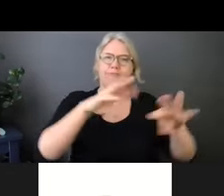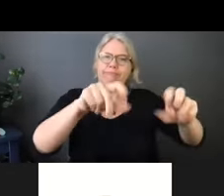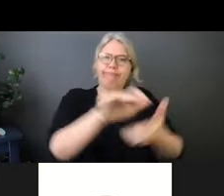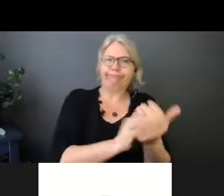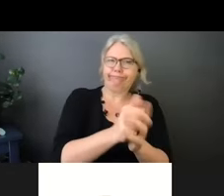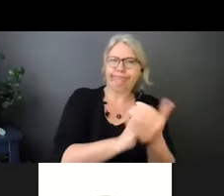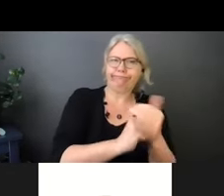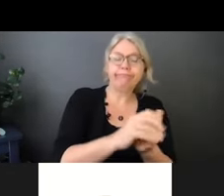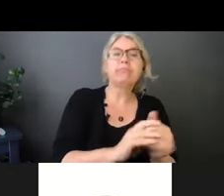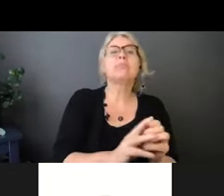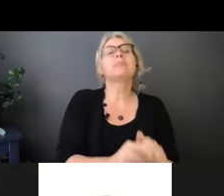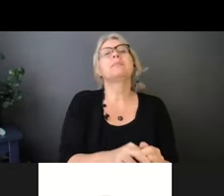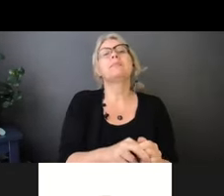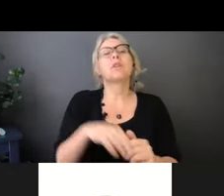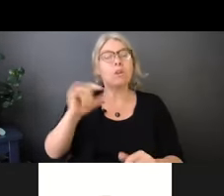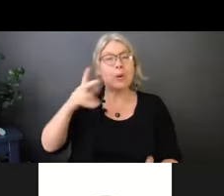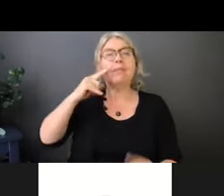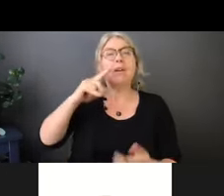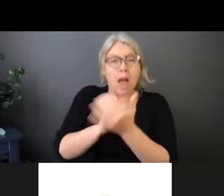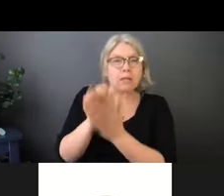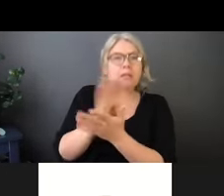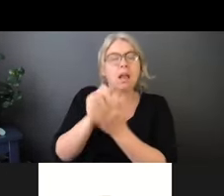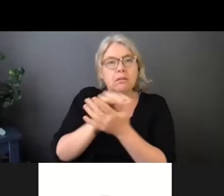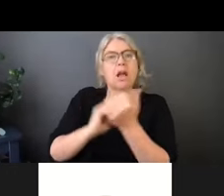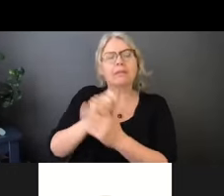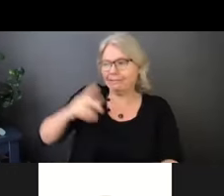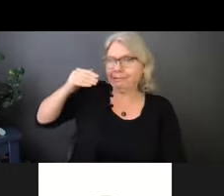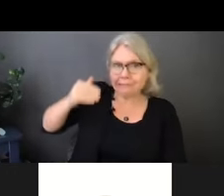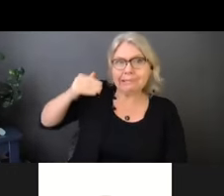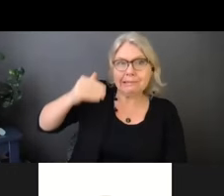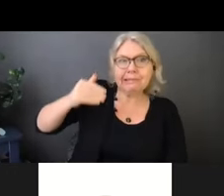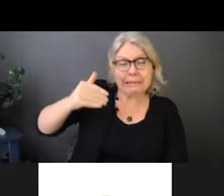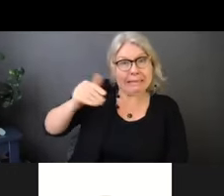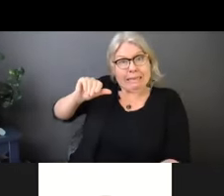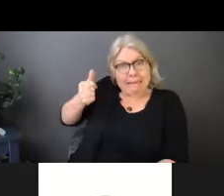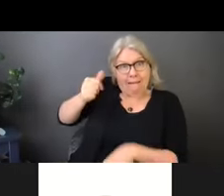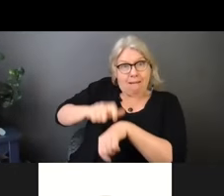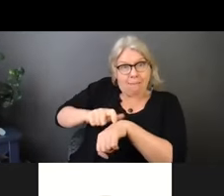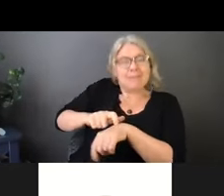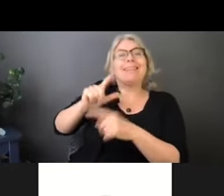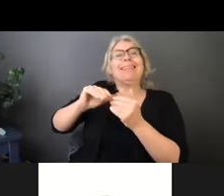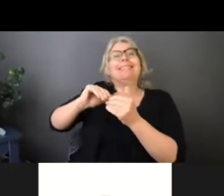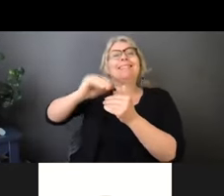11th time, use good hand cream and put it on the same way. Next.